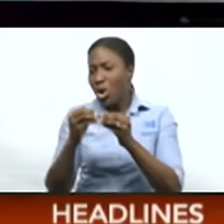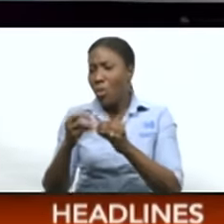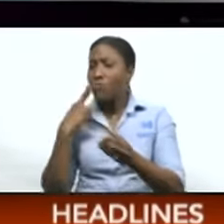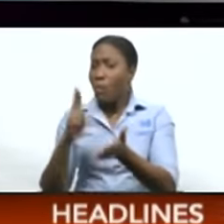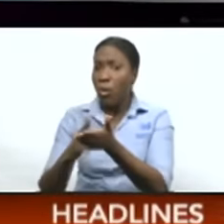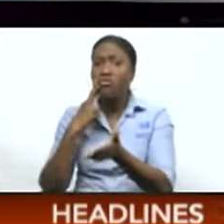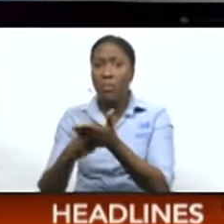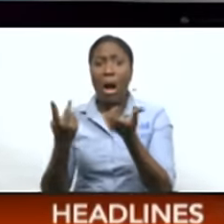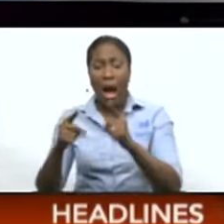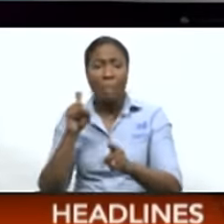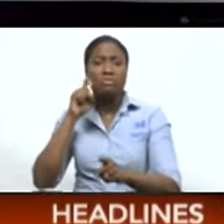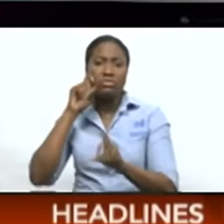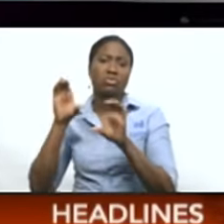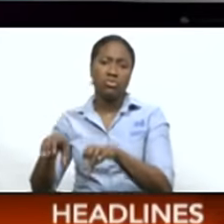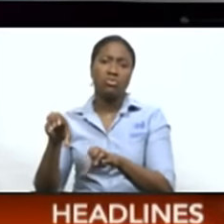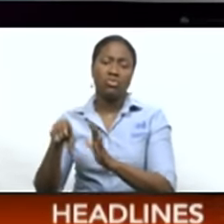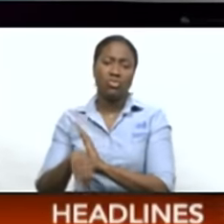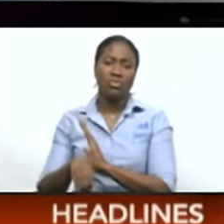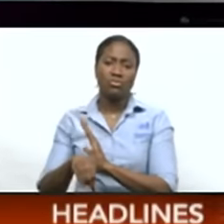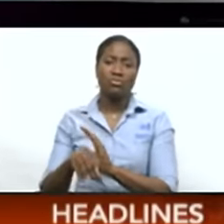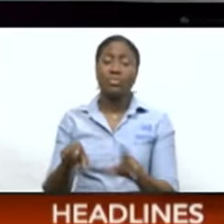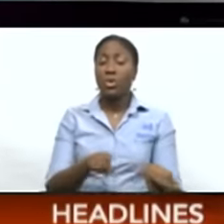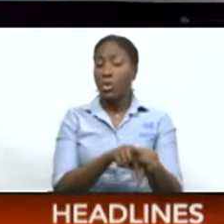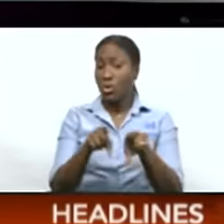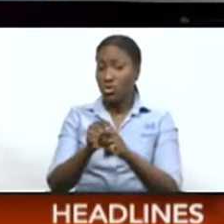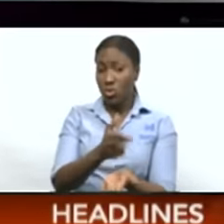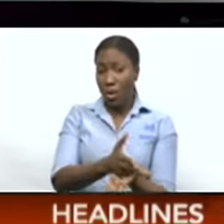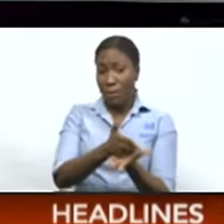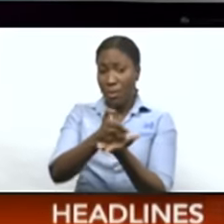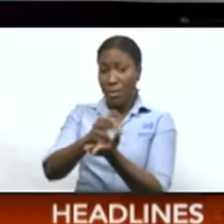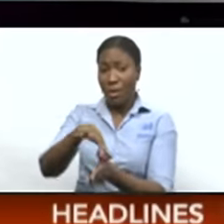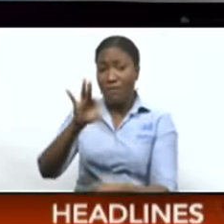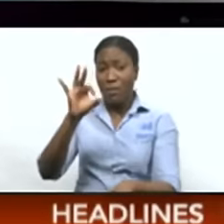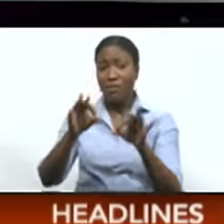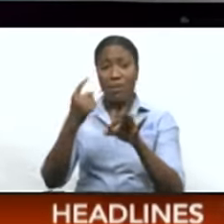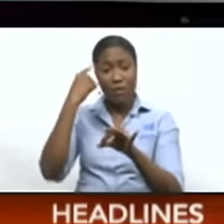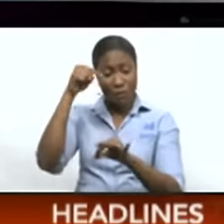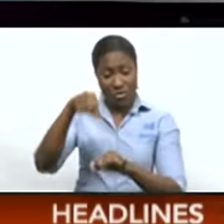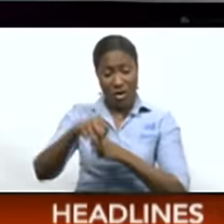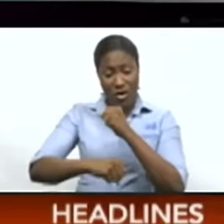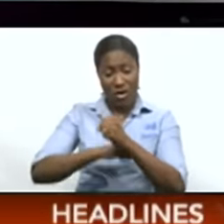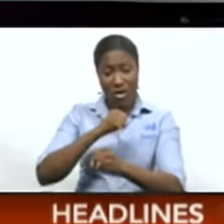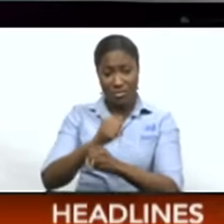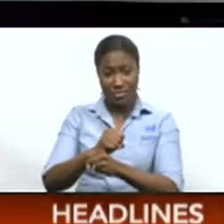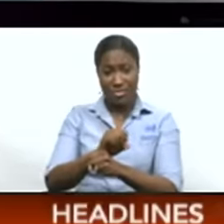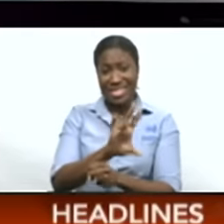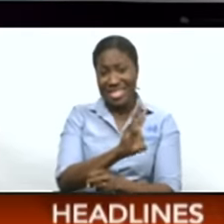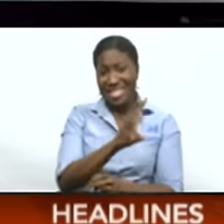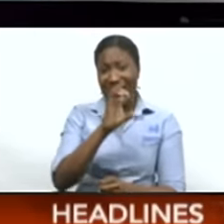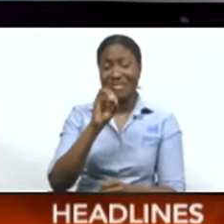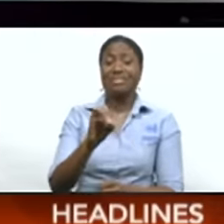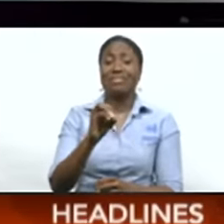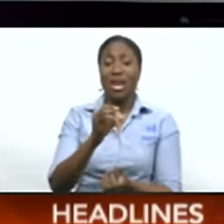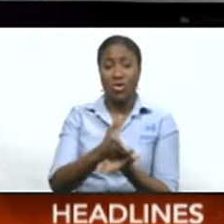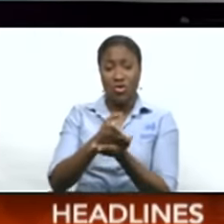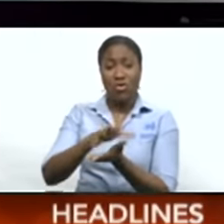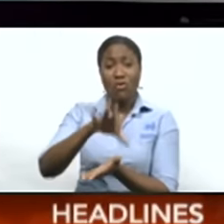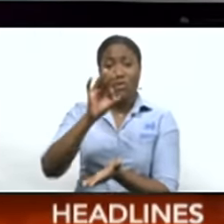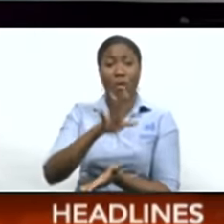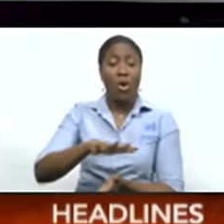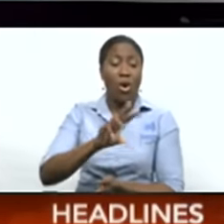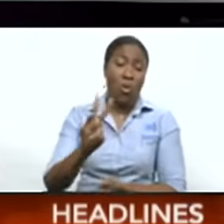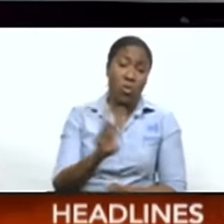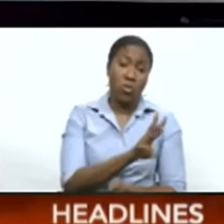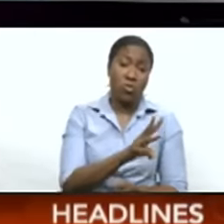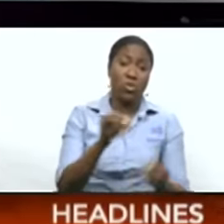Meanwhile, of all the illegal firearms seized for 2023 so far, 70 were recovered in the Western Division, which is more than